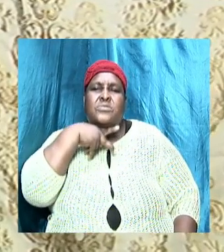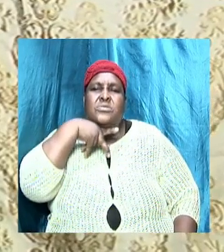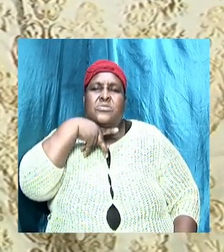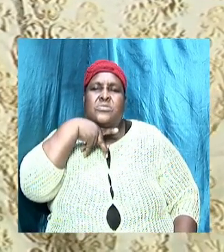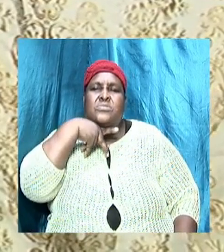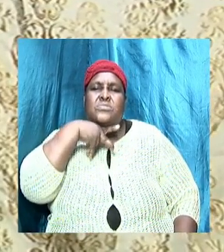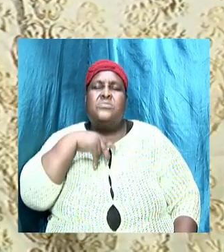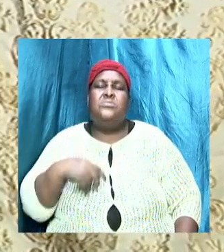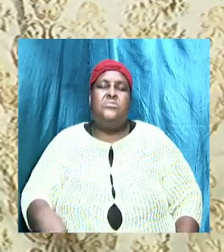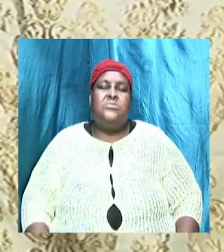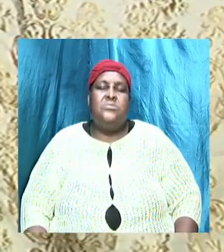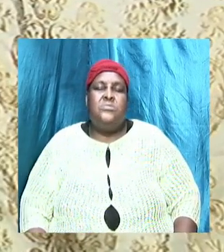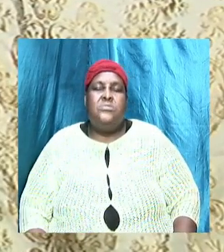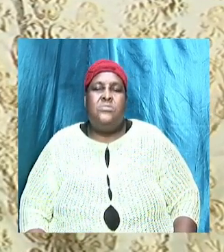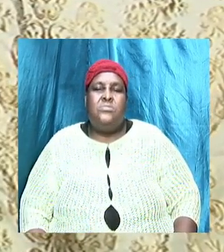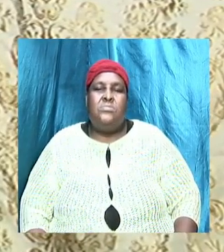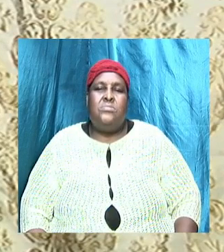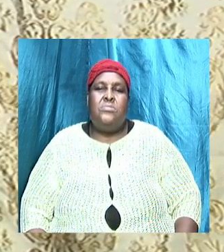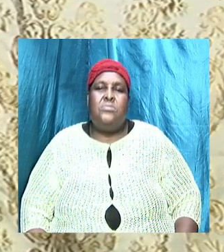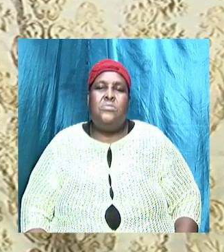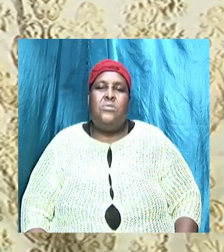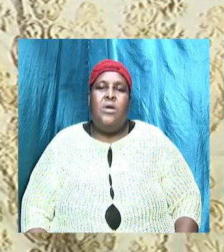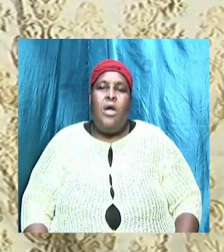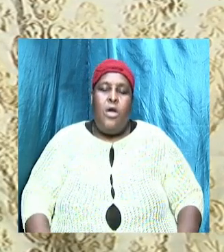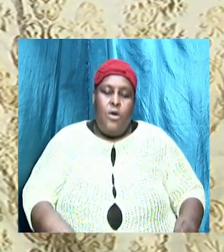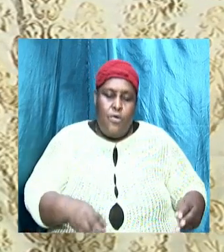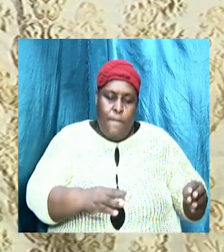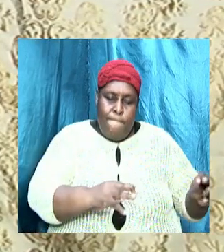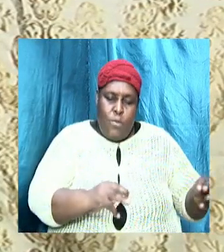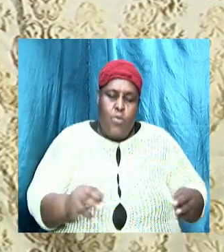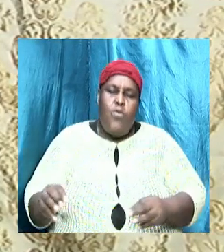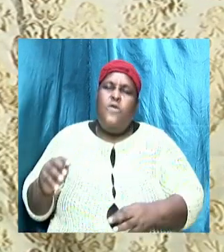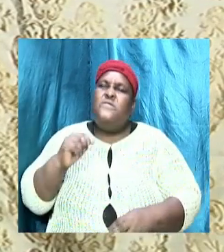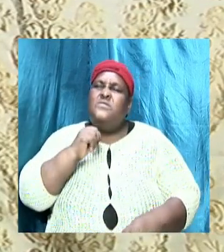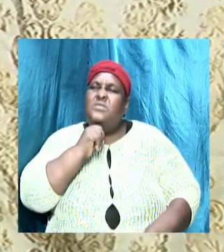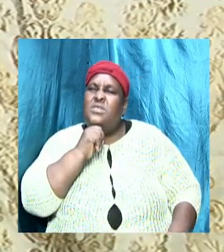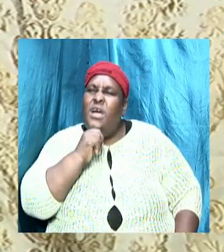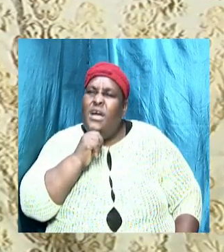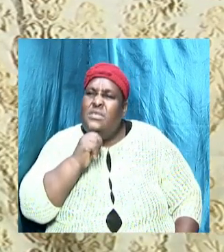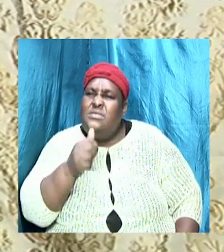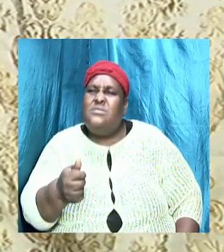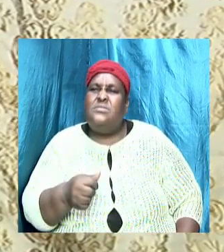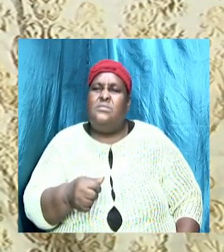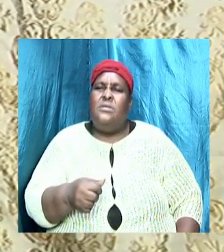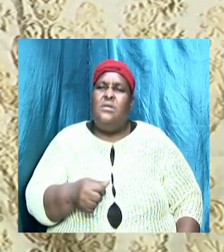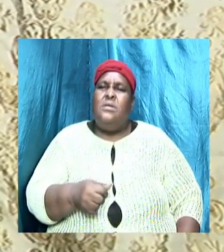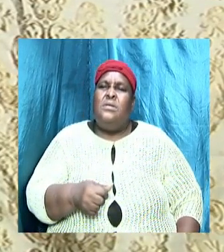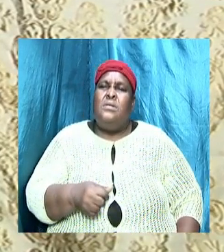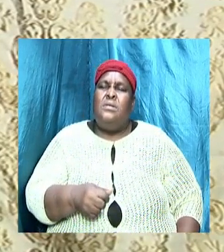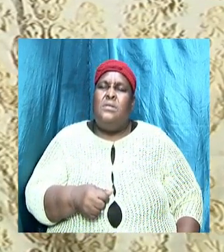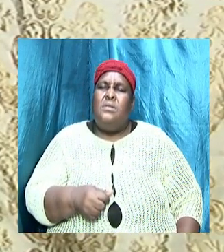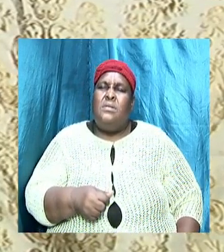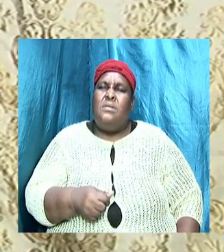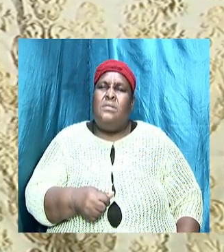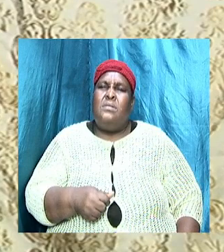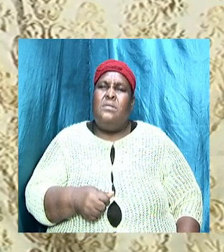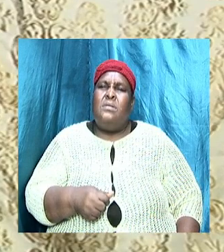28 say remove not the ancient landmark